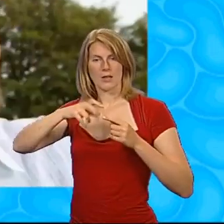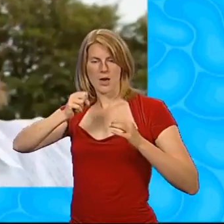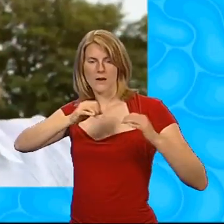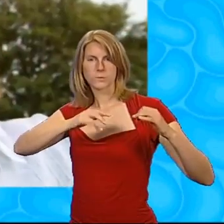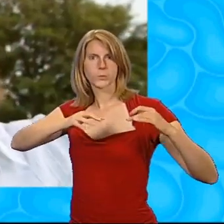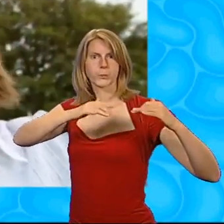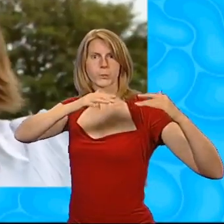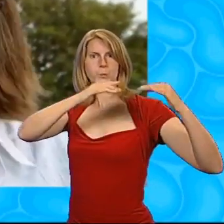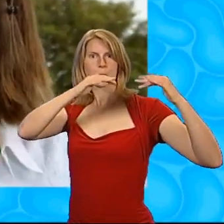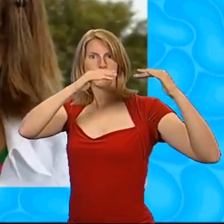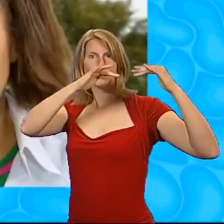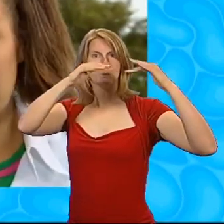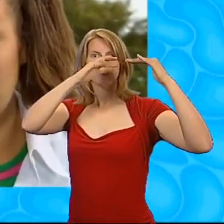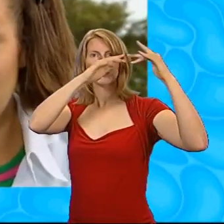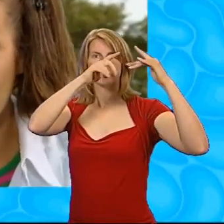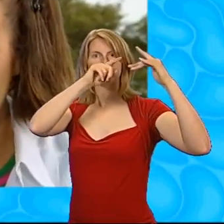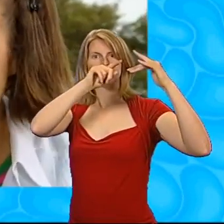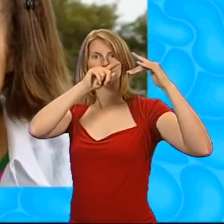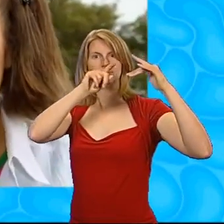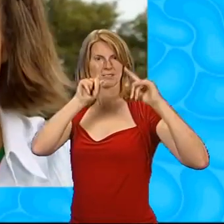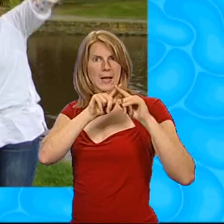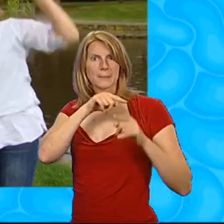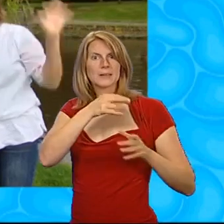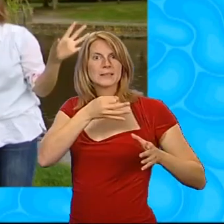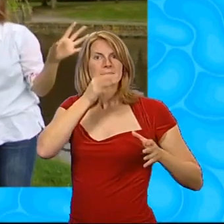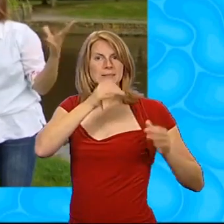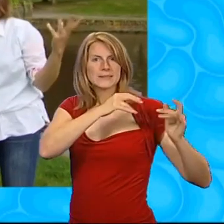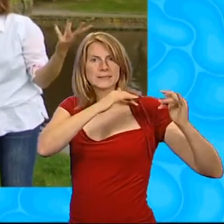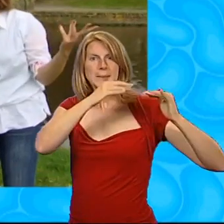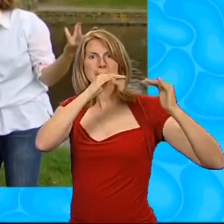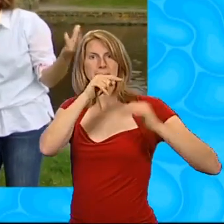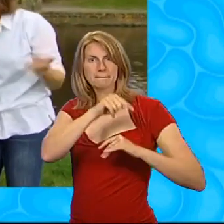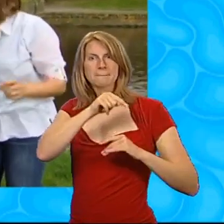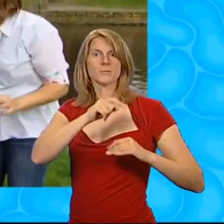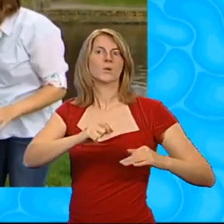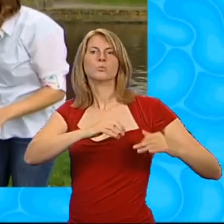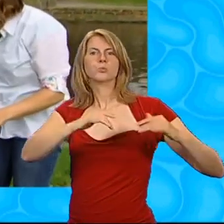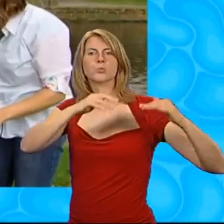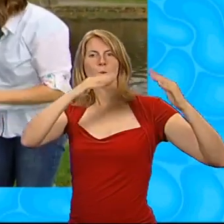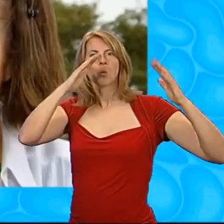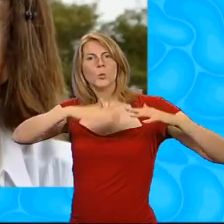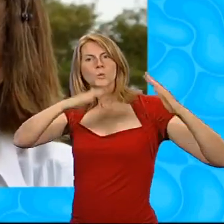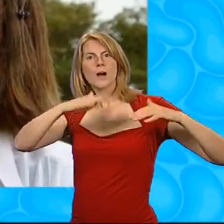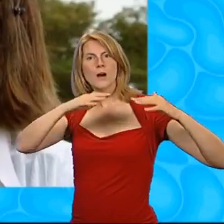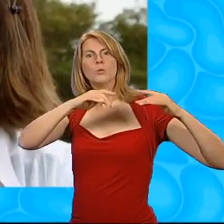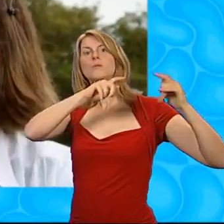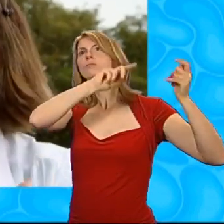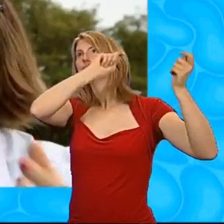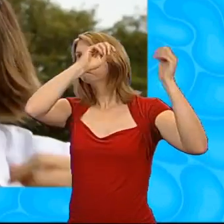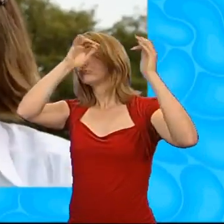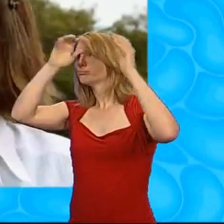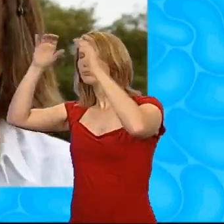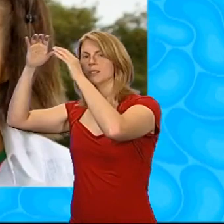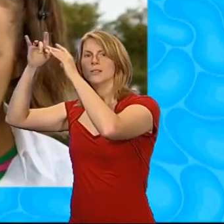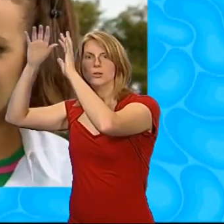it's rising up and up just like the steam did from my tea earlier. And as it rises really high, it cools down and turns back into